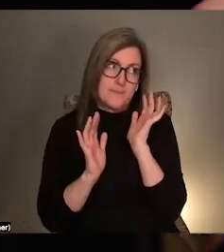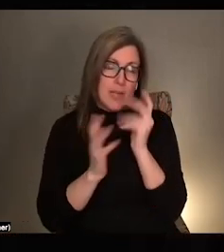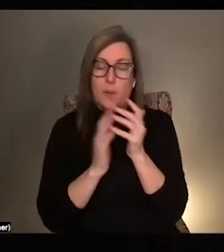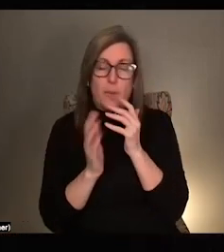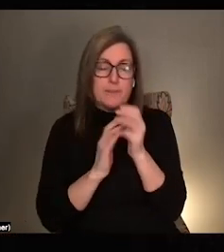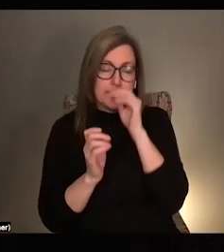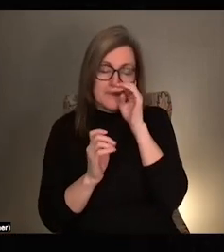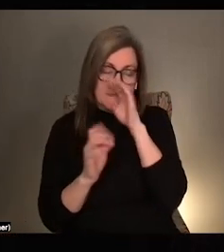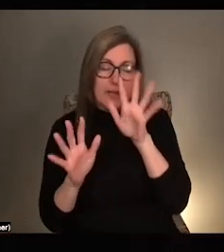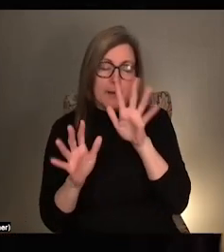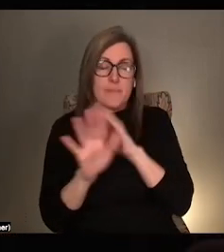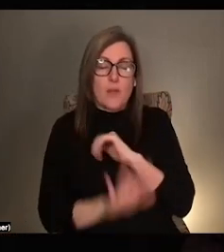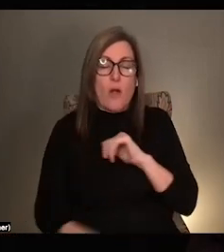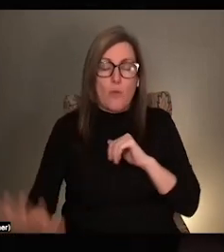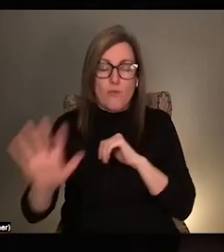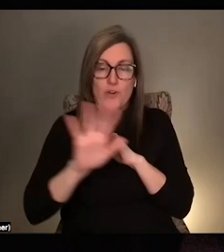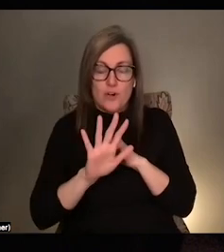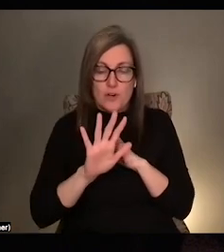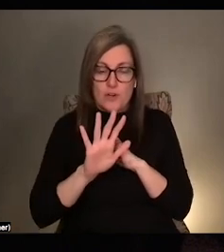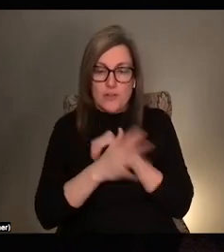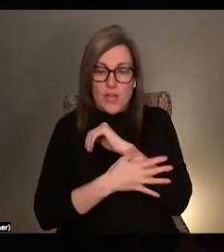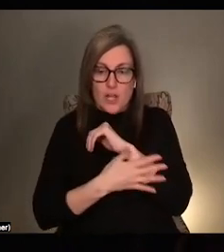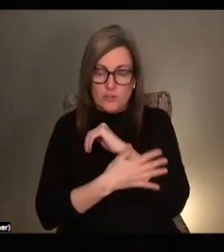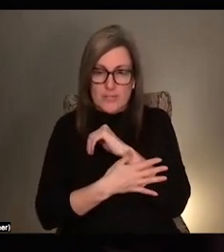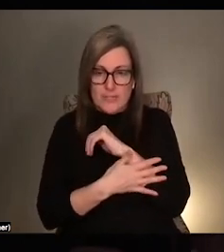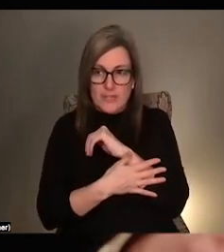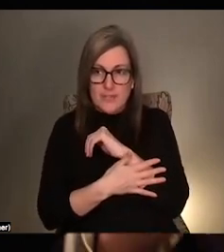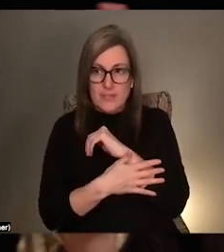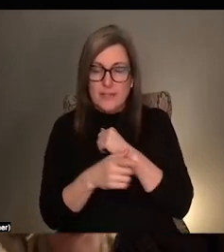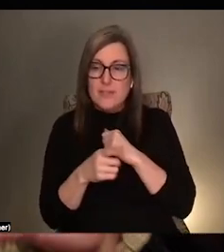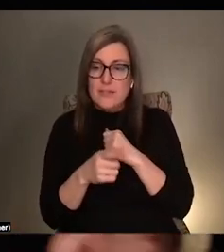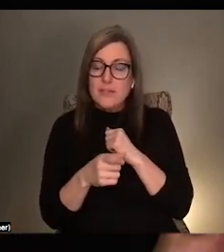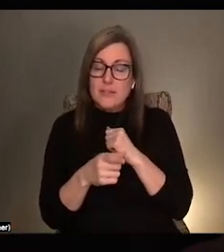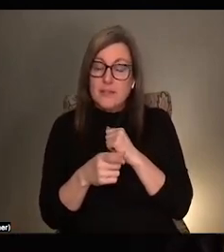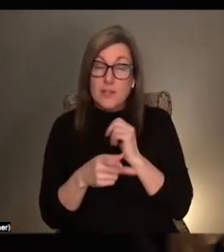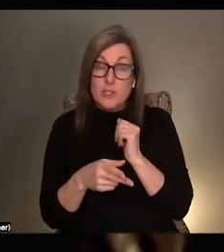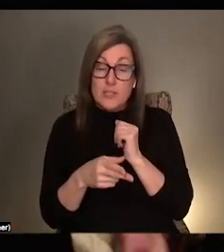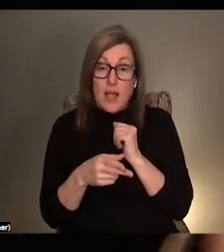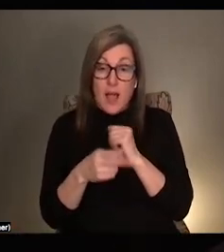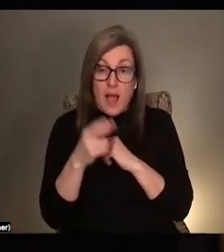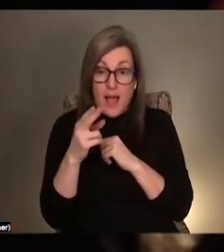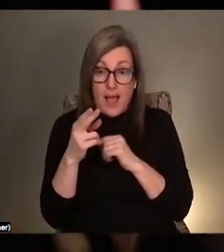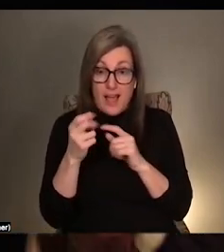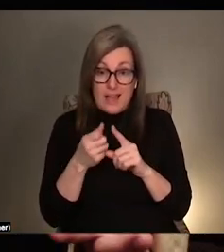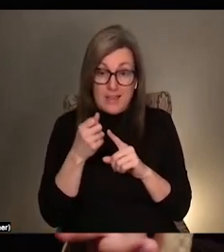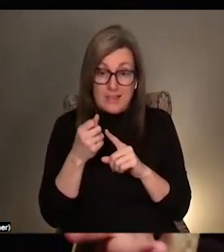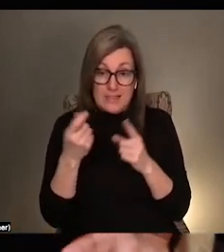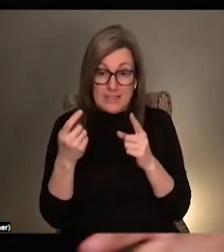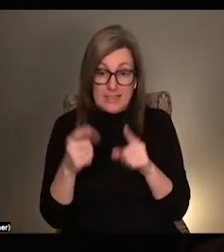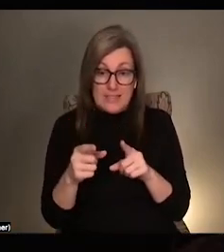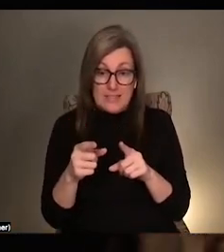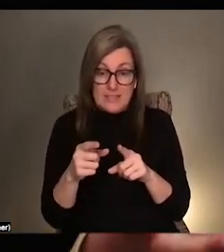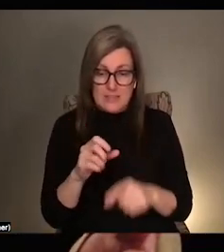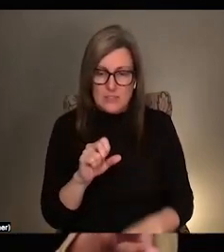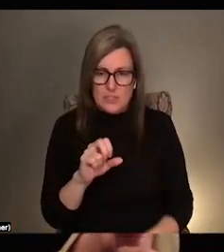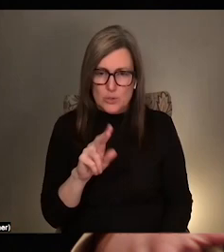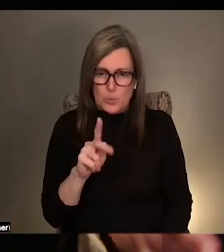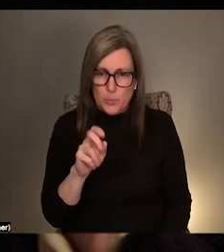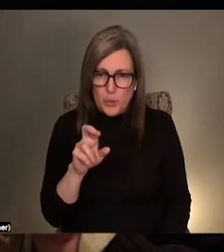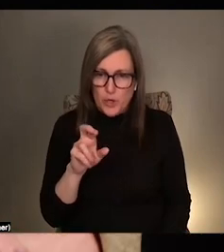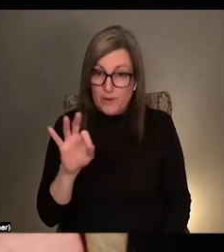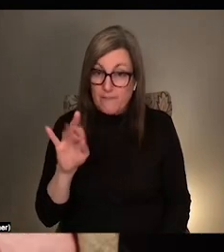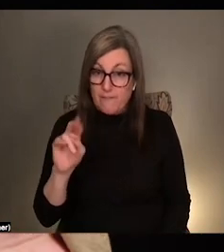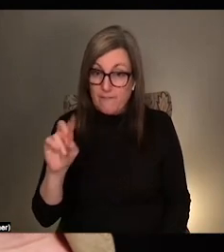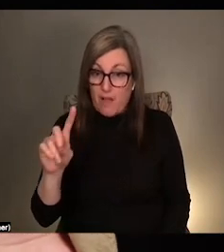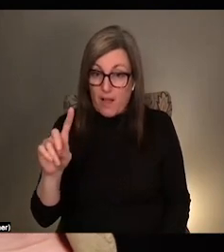across this country, um, like there's a really high incidence of superfund sites adjacent to